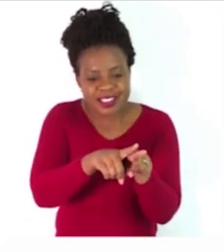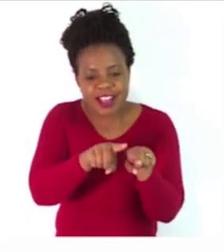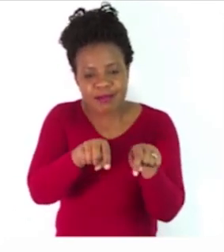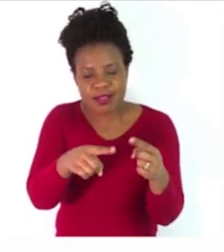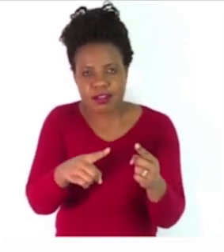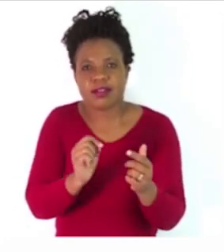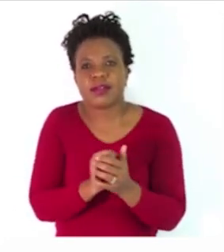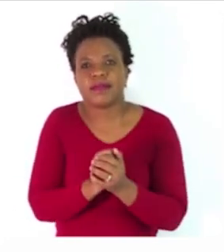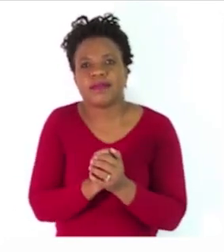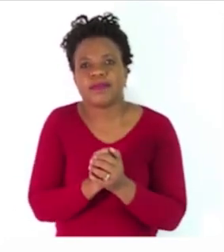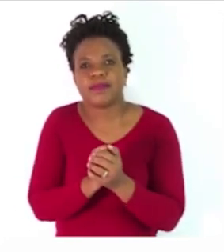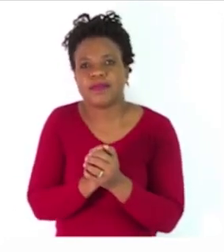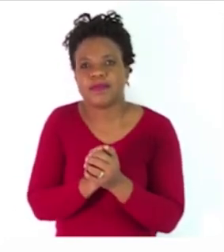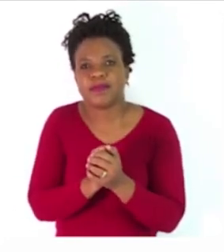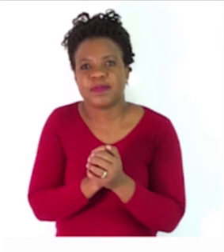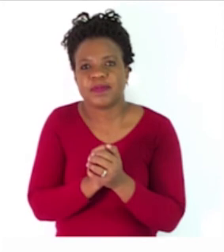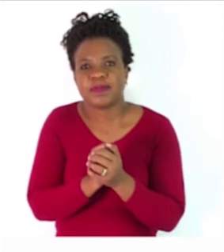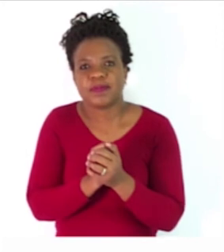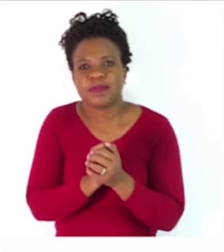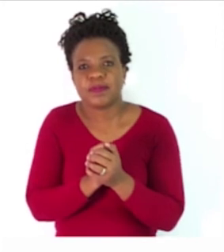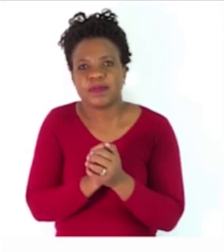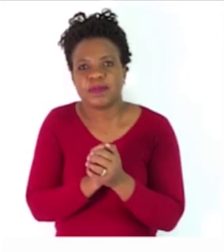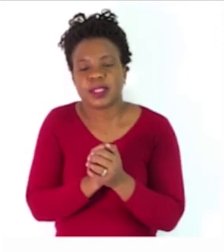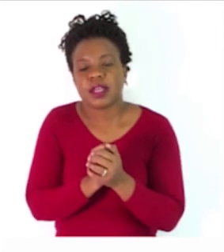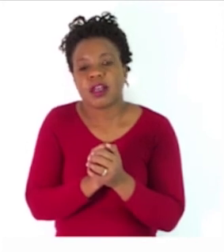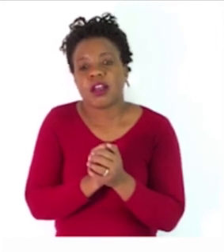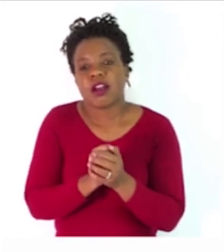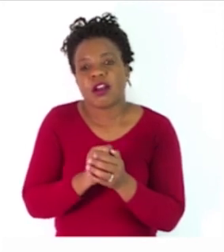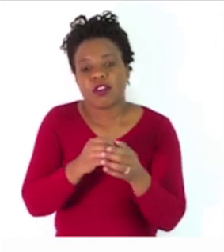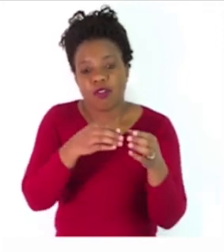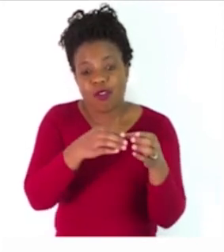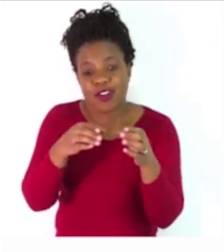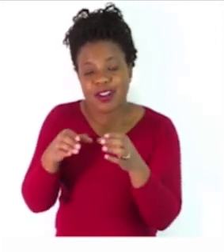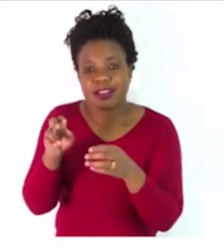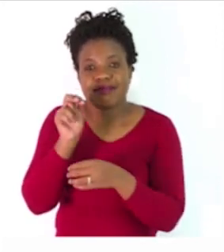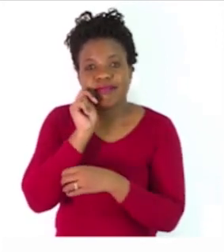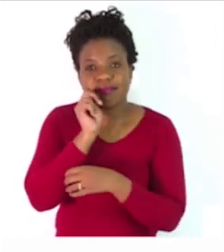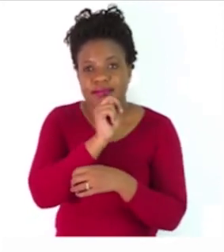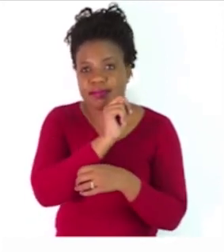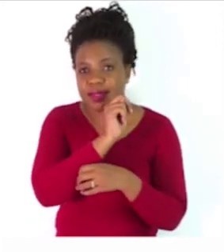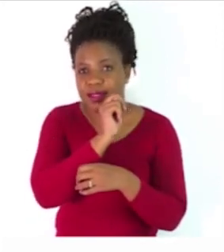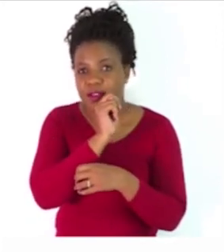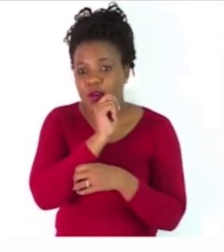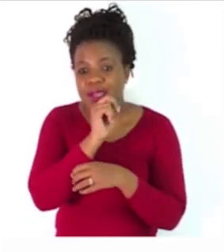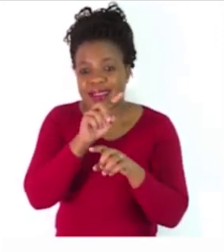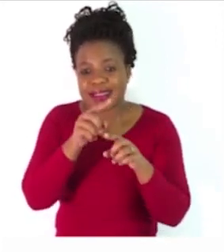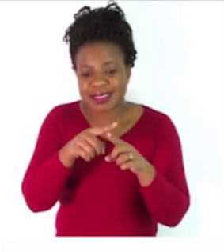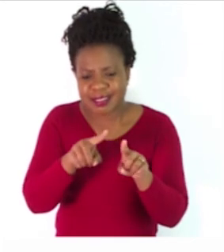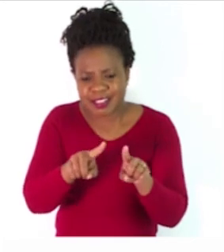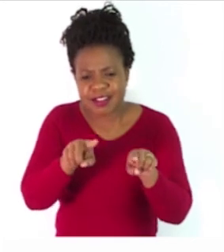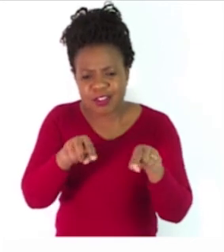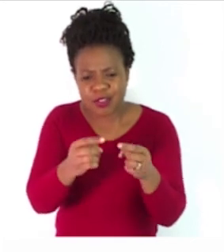Collective nouns are one unit and are singular, e.g., a head of kettle,